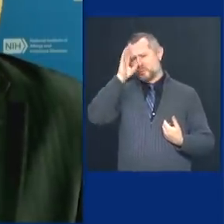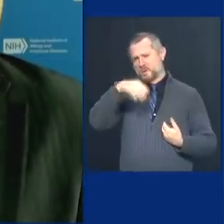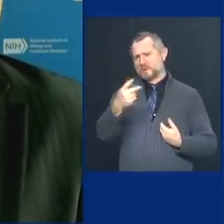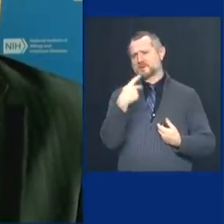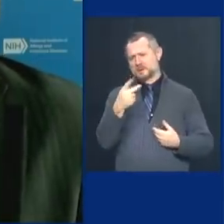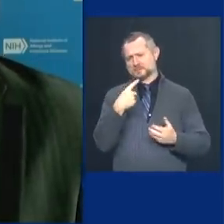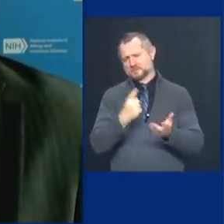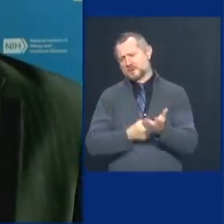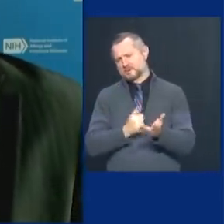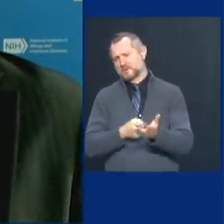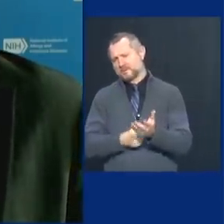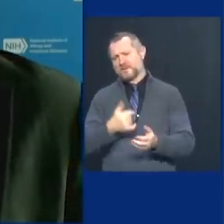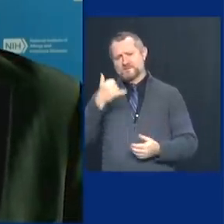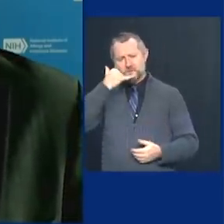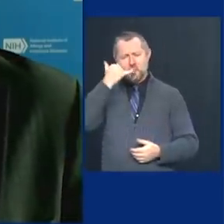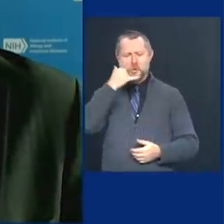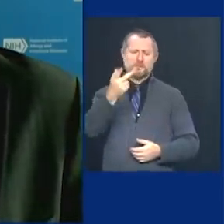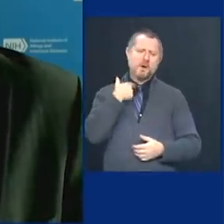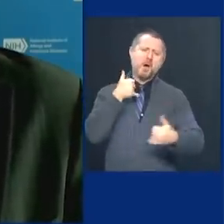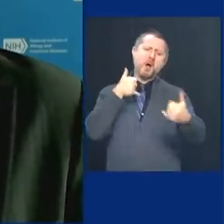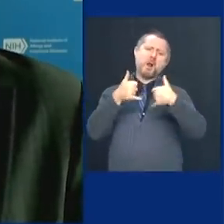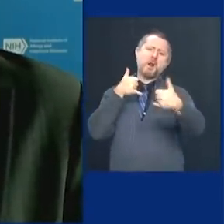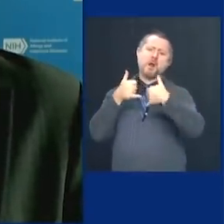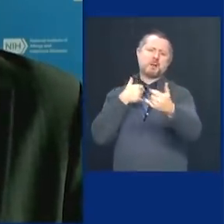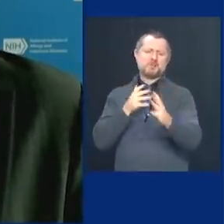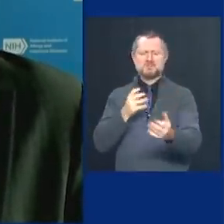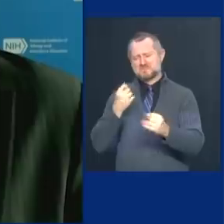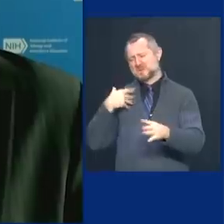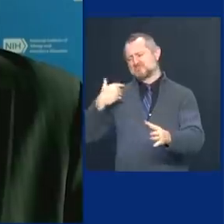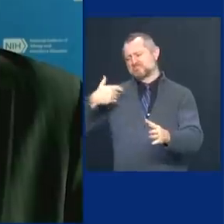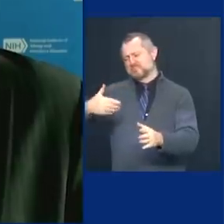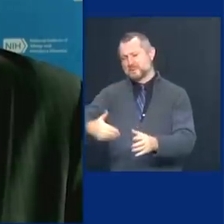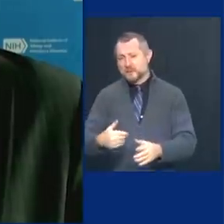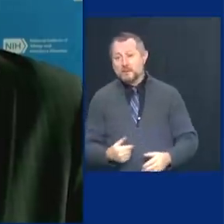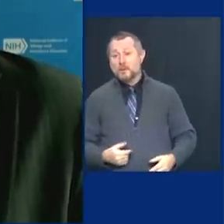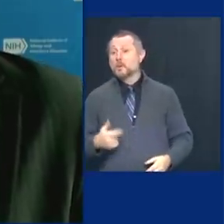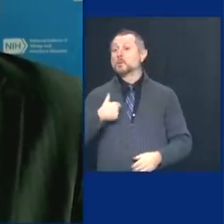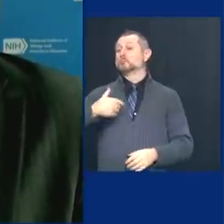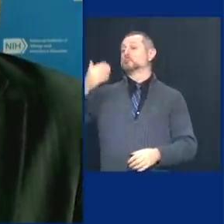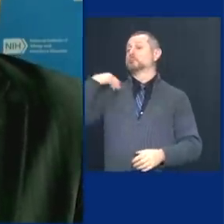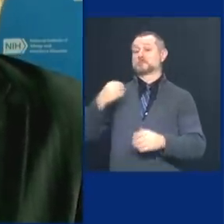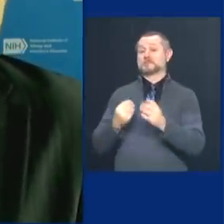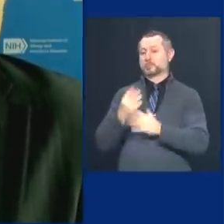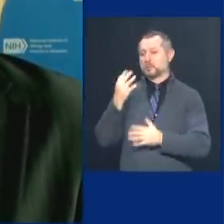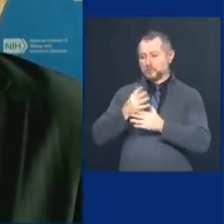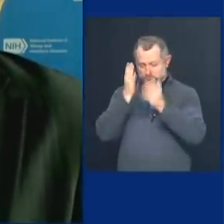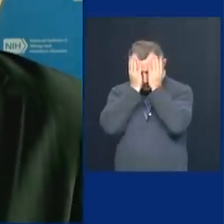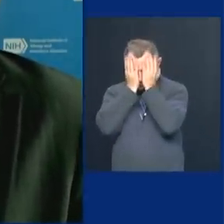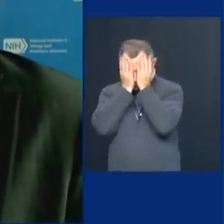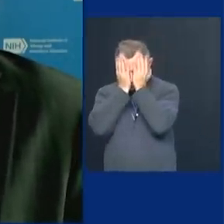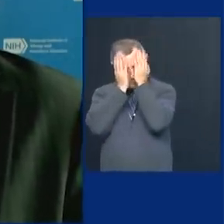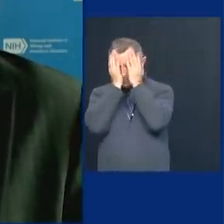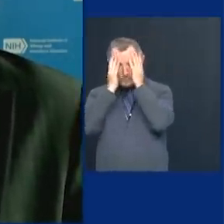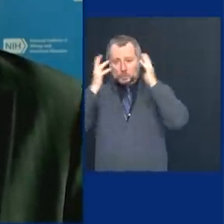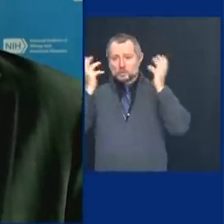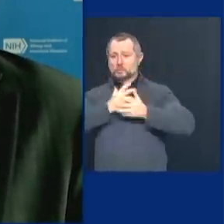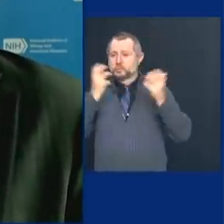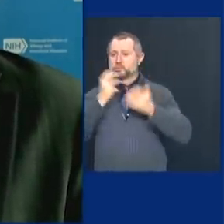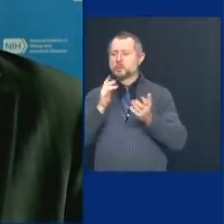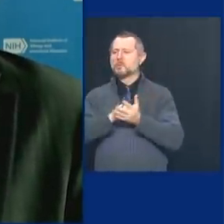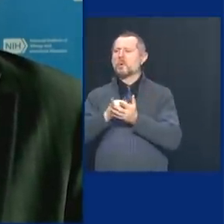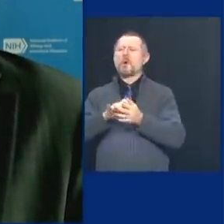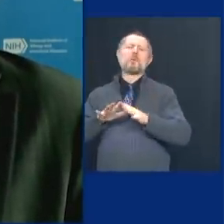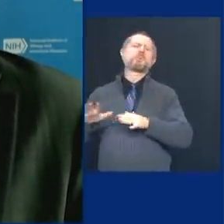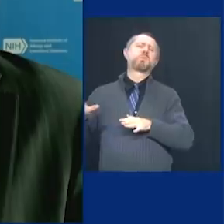on many phone calls that we've had, you got hit, you know, with a sucker punch right from the beginning when the